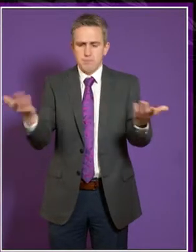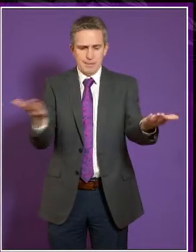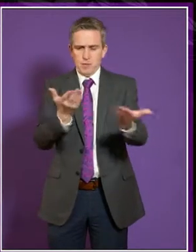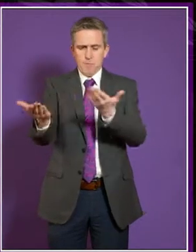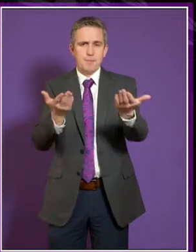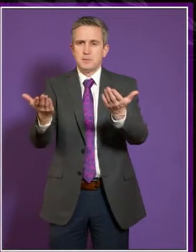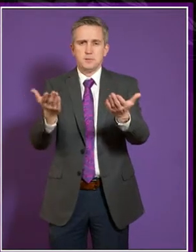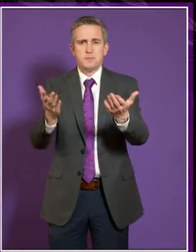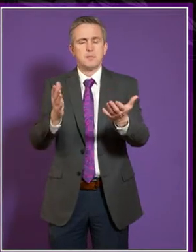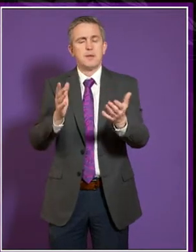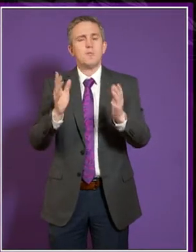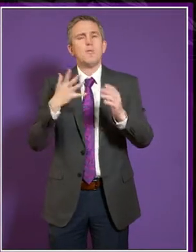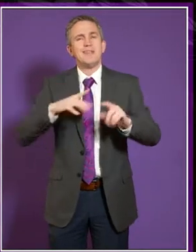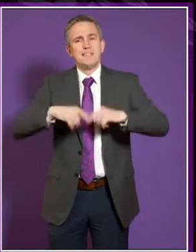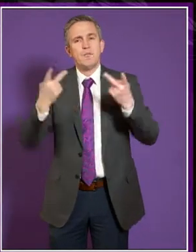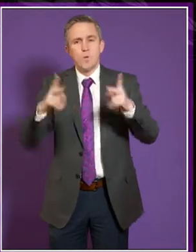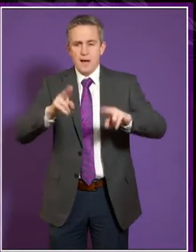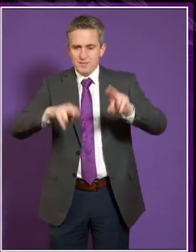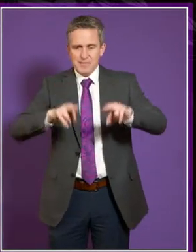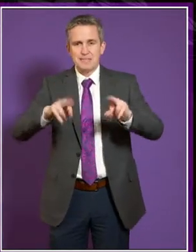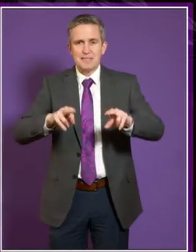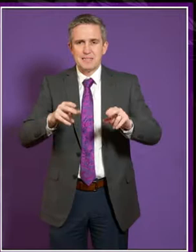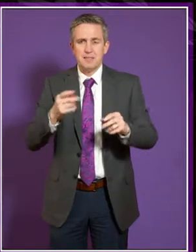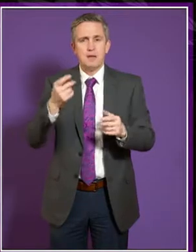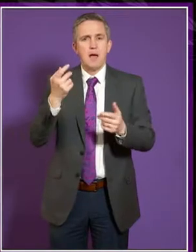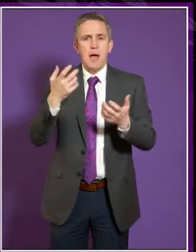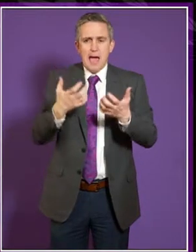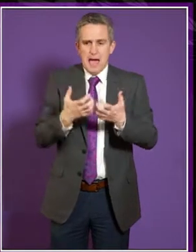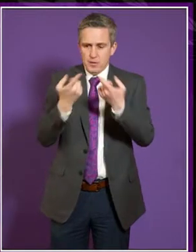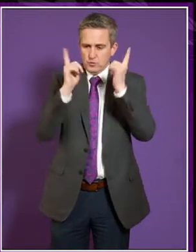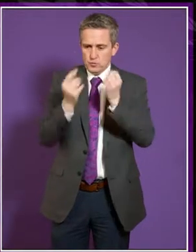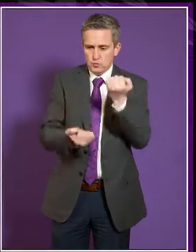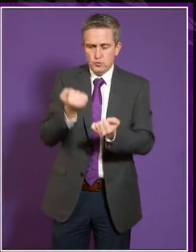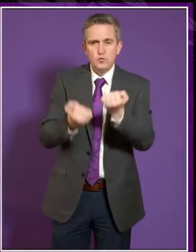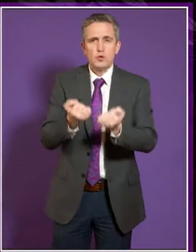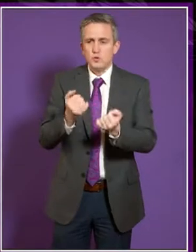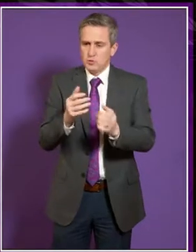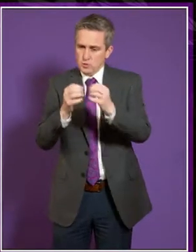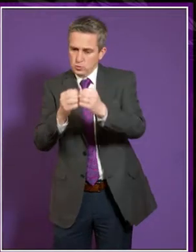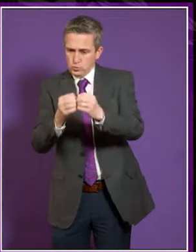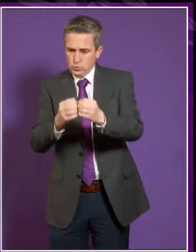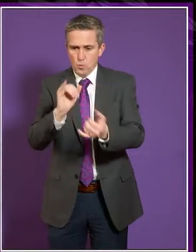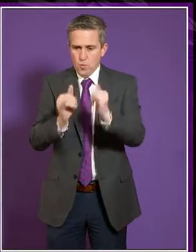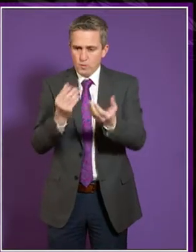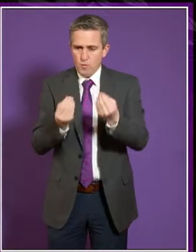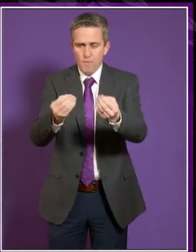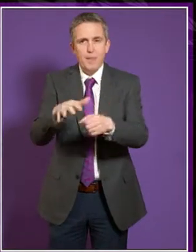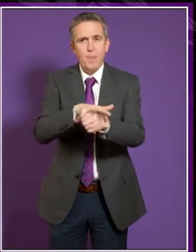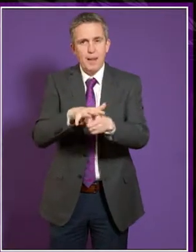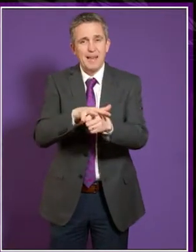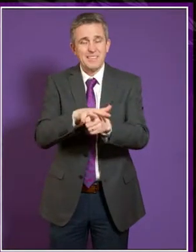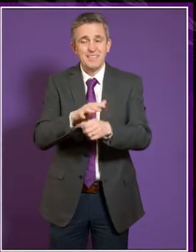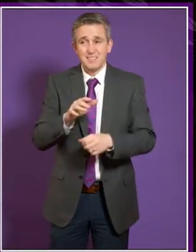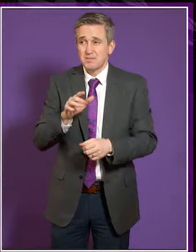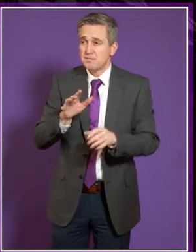have to assess what is a reasonable risk that institutions should take. I sometimes feel that in